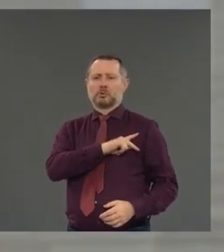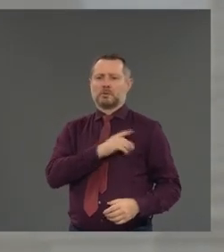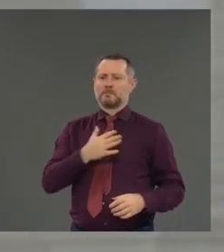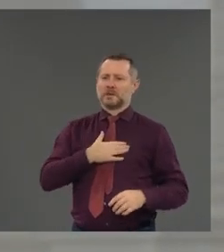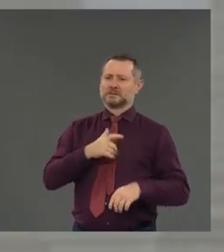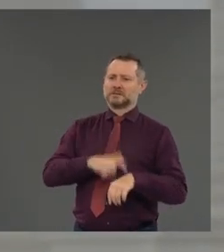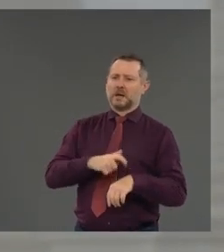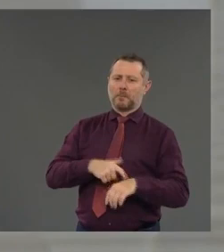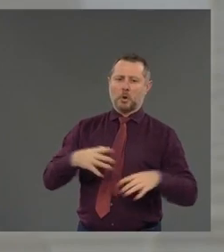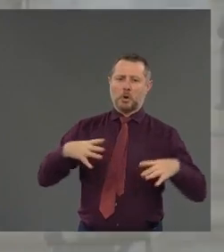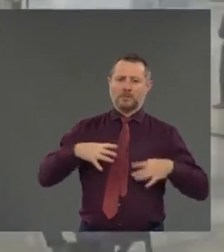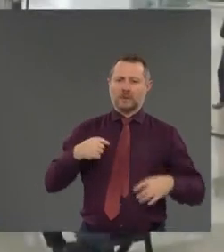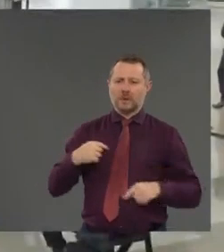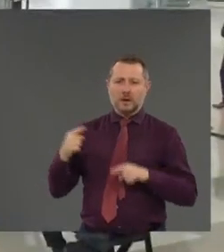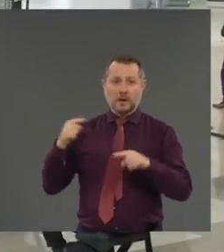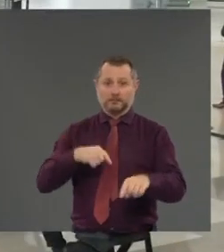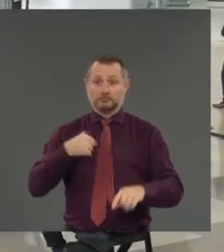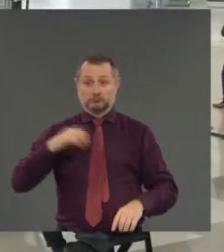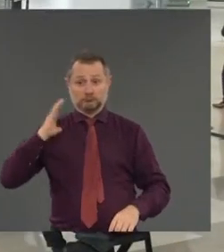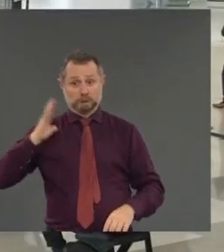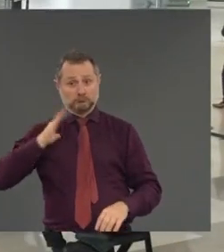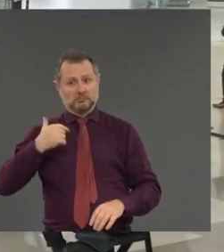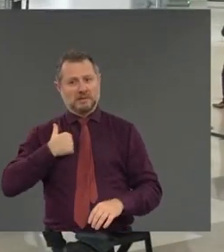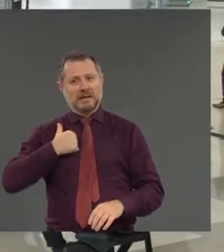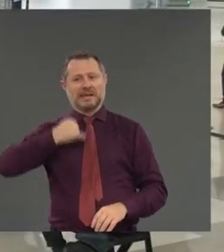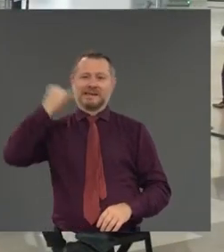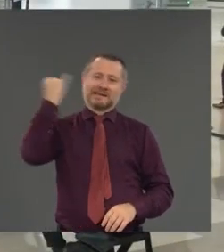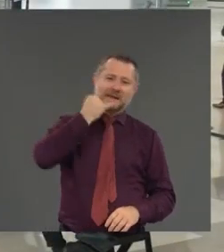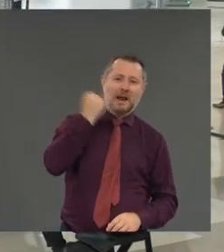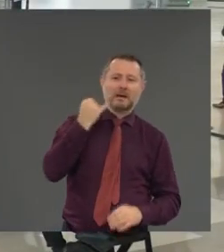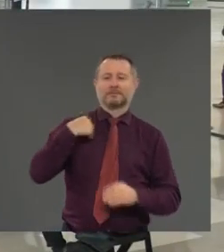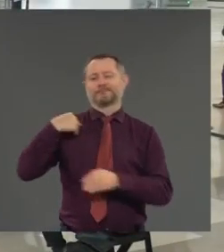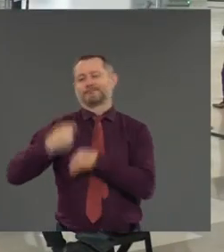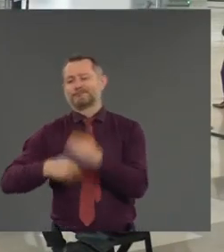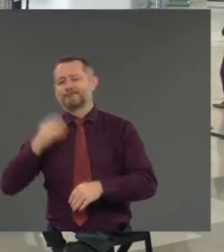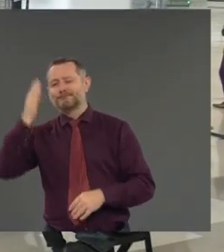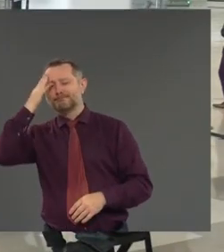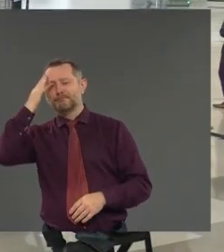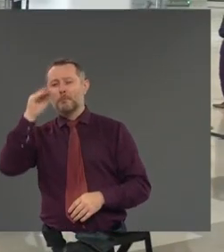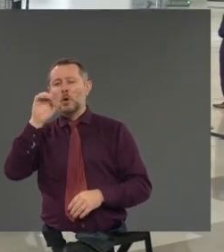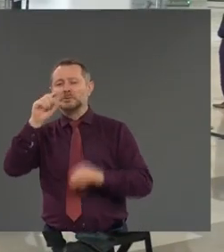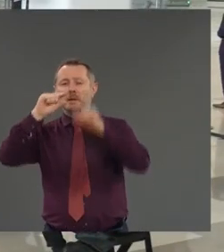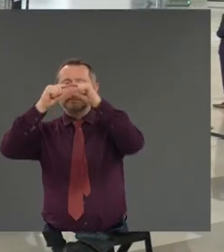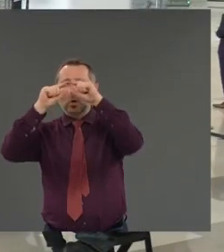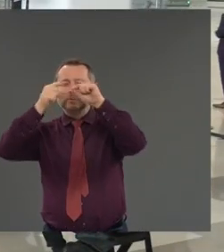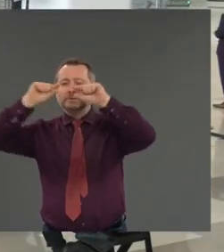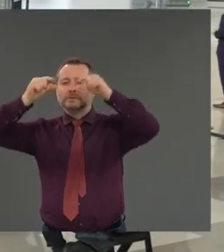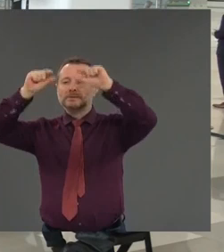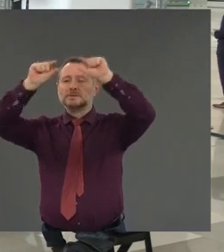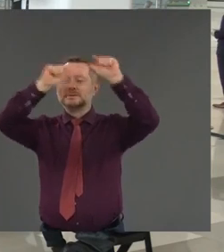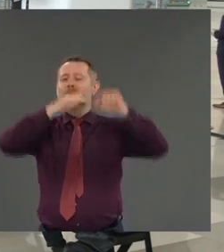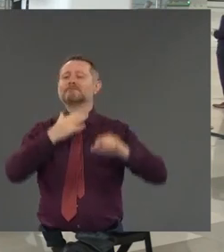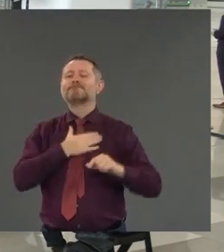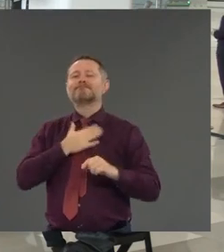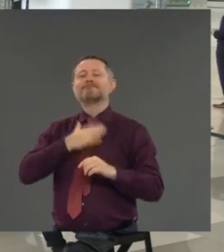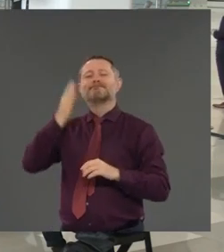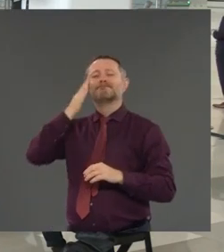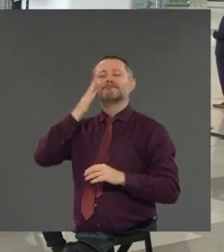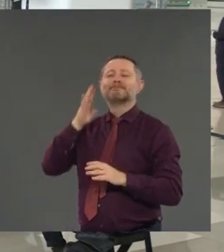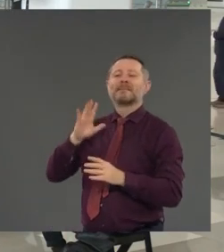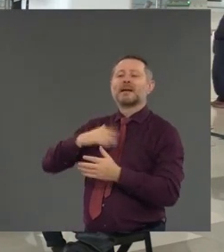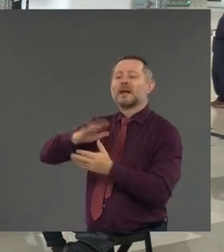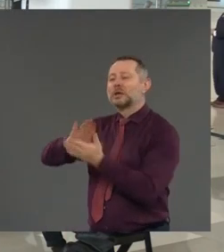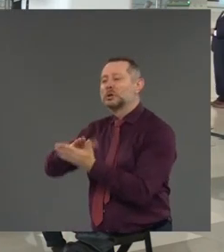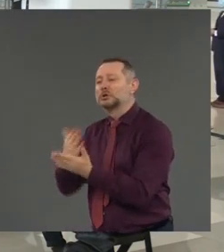I did mosaic in my bathrooms. I did the backsplash in the kitchen. This was a little larger, but I want to thank you for giving me the